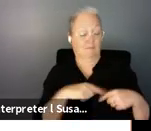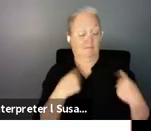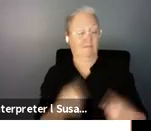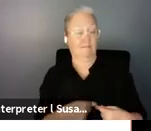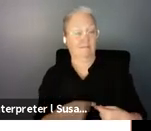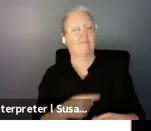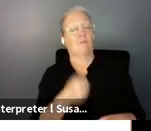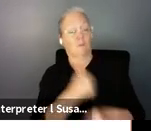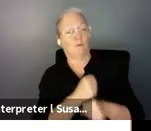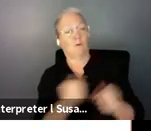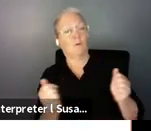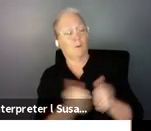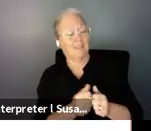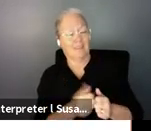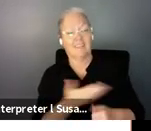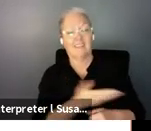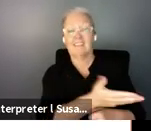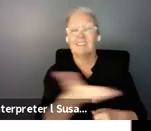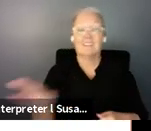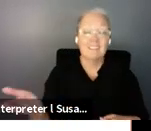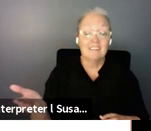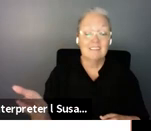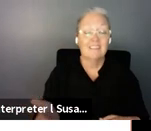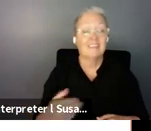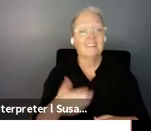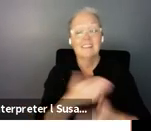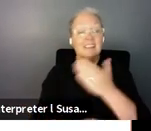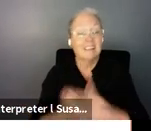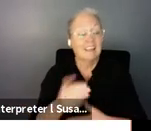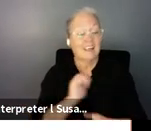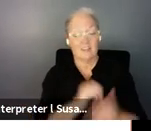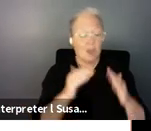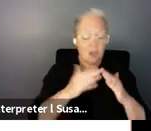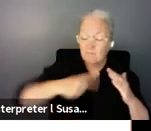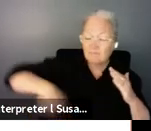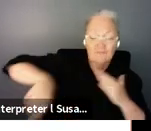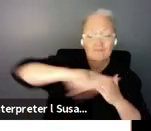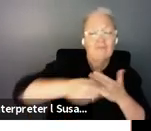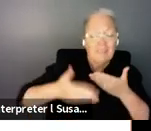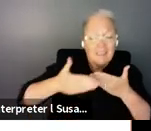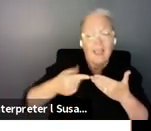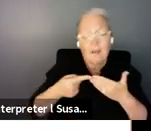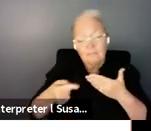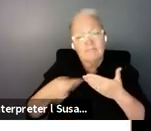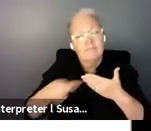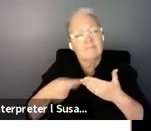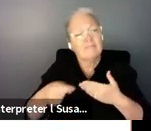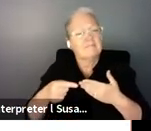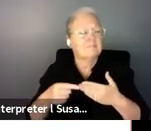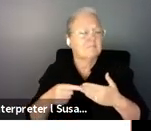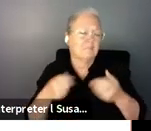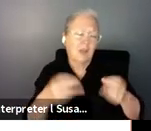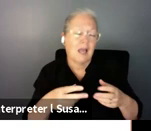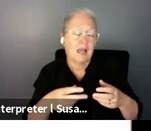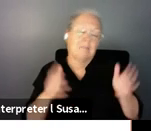persons with milder disabilities who live in their neighborhood so it's easy for them to travel but um anyway